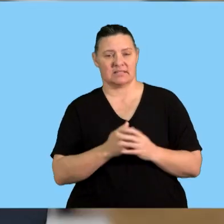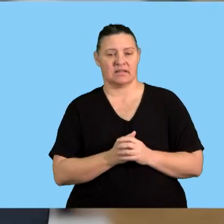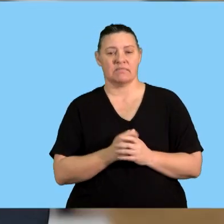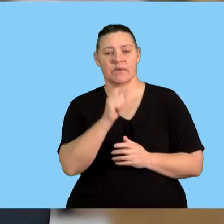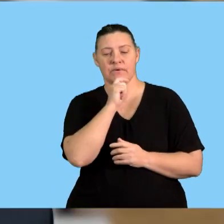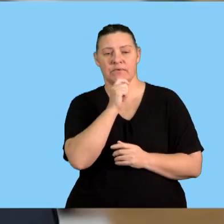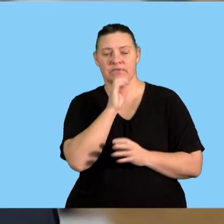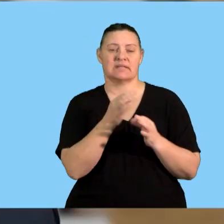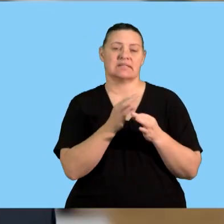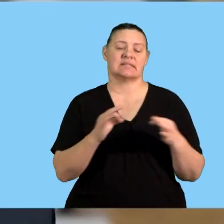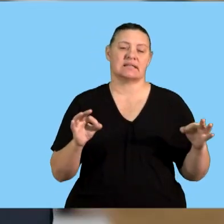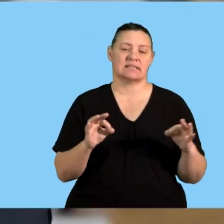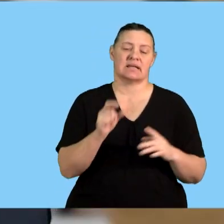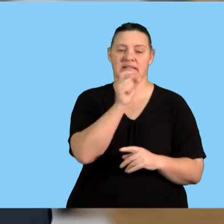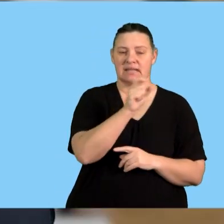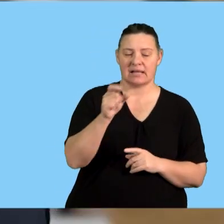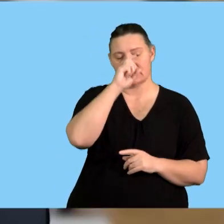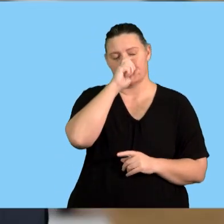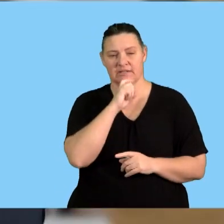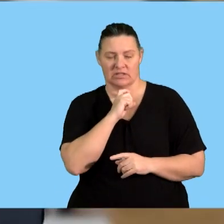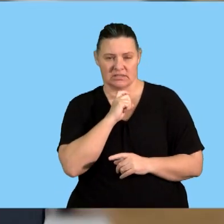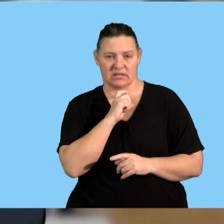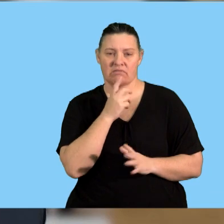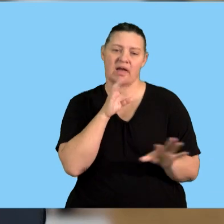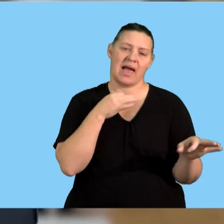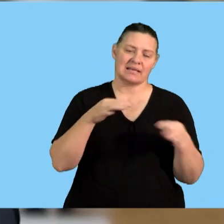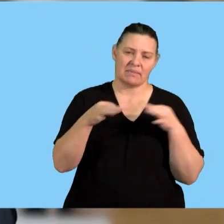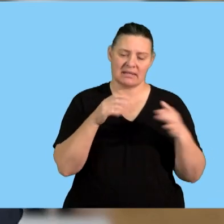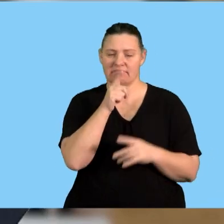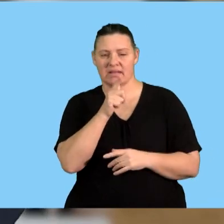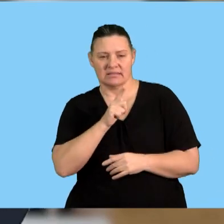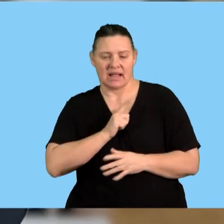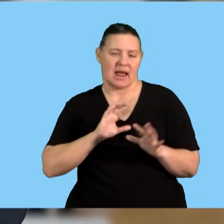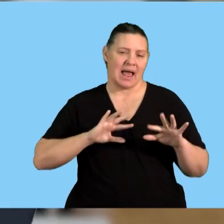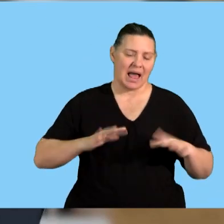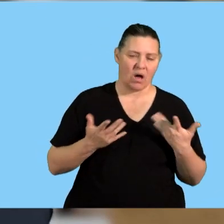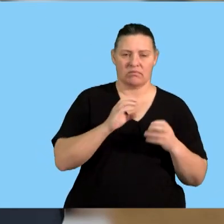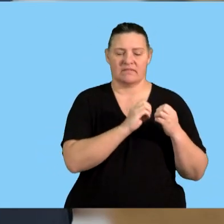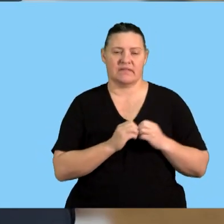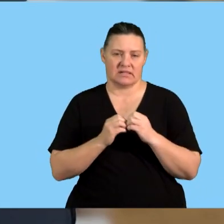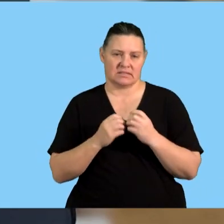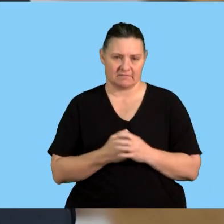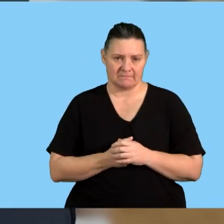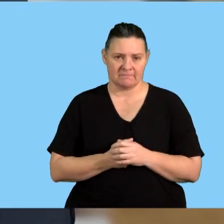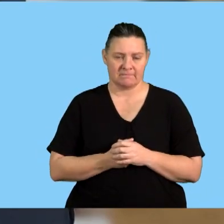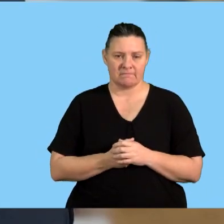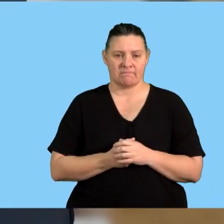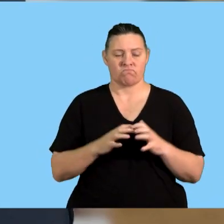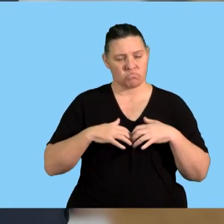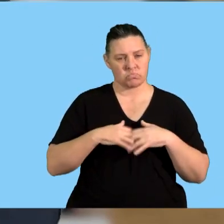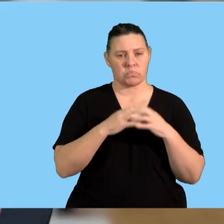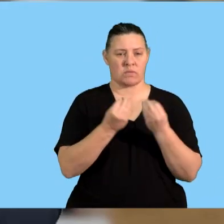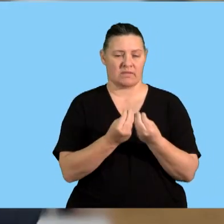lesson by using sentences text pictures that describe that tells us how to put something together